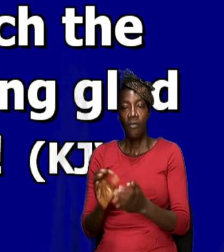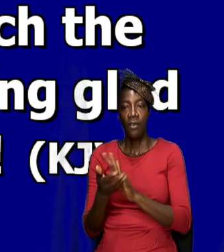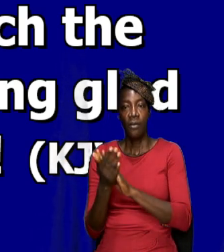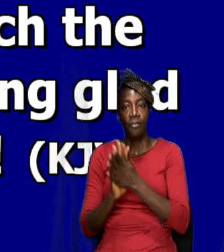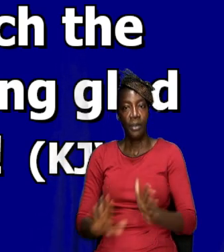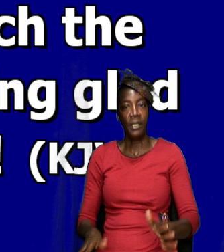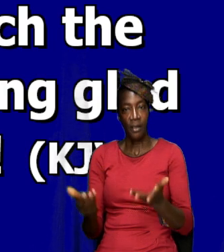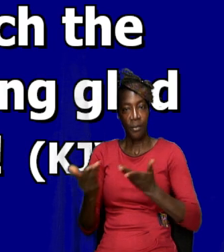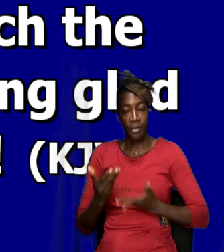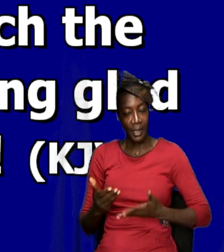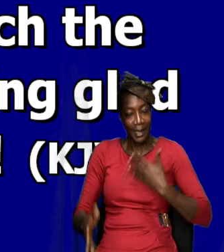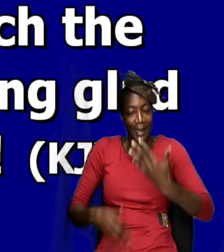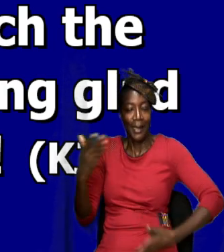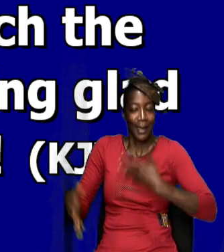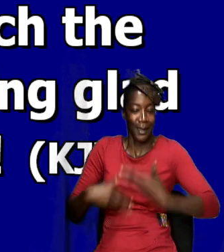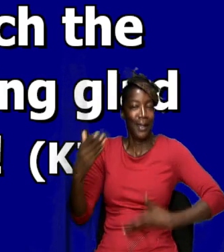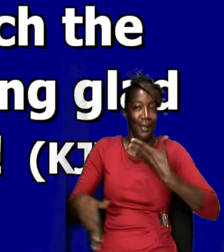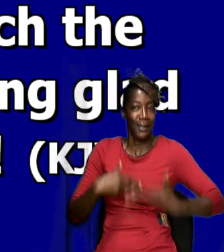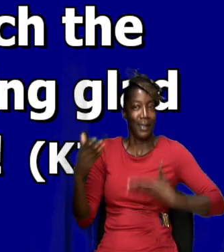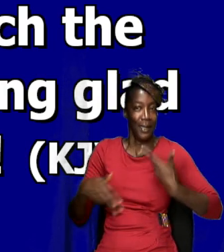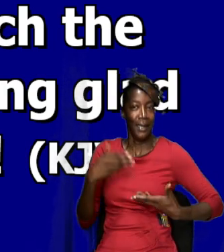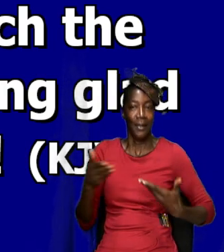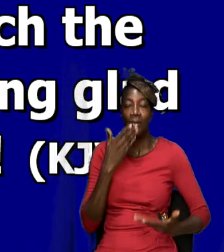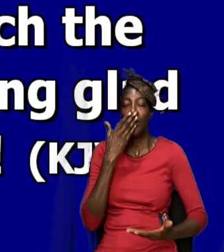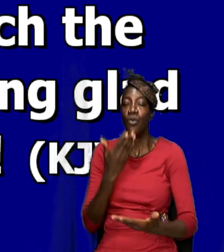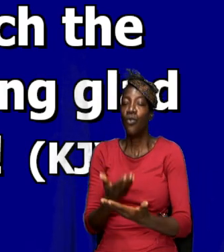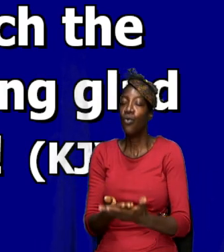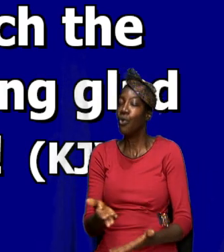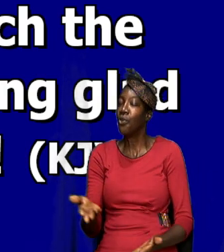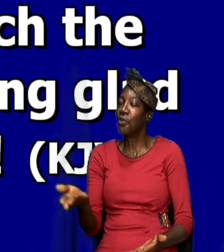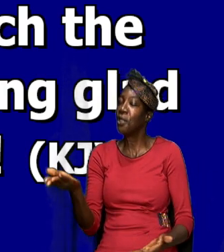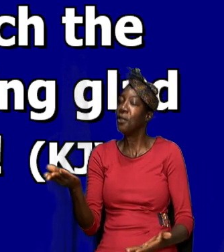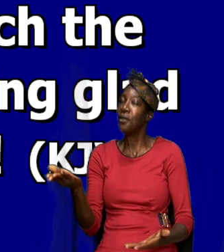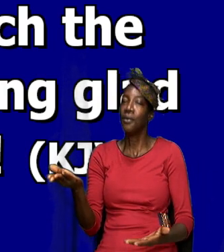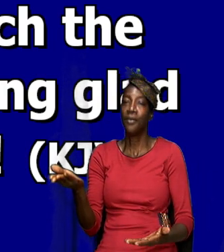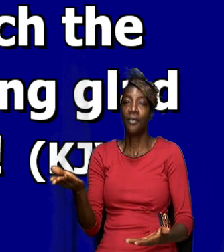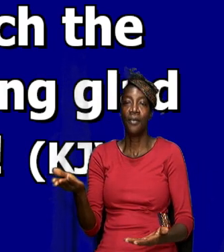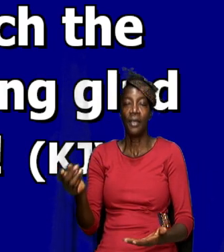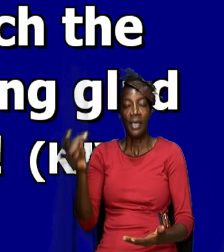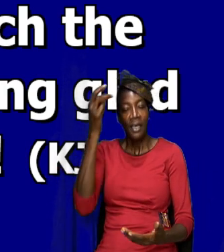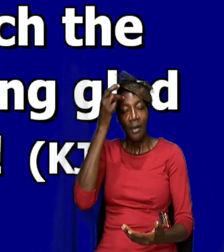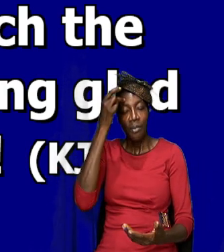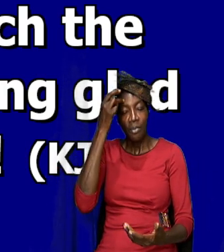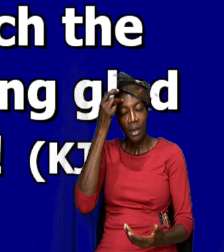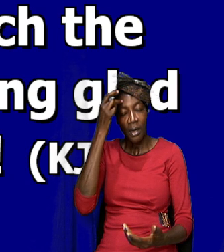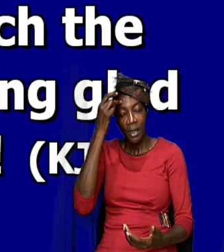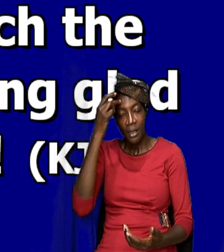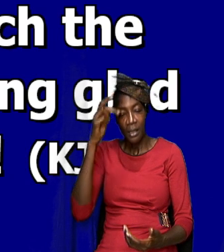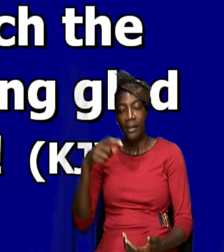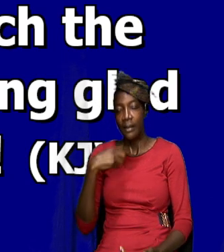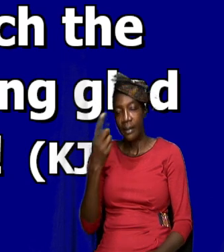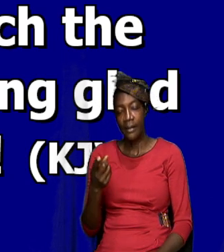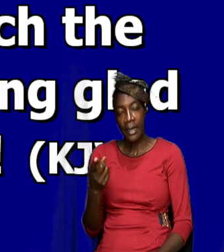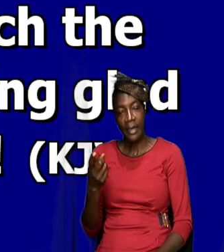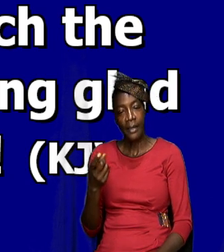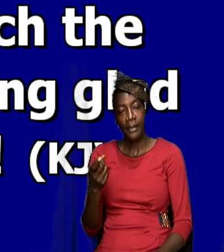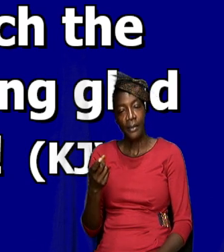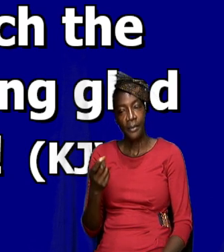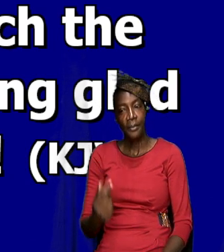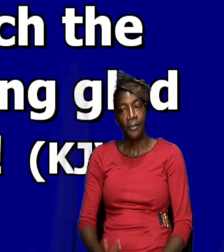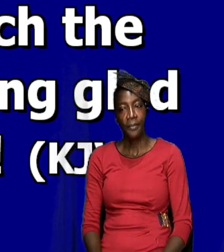and doing glad tidings of good things. And so Paul was underscoring here the point that